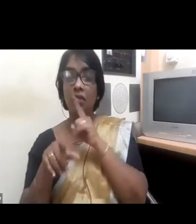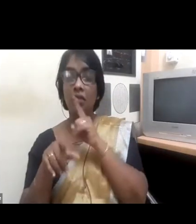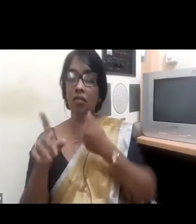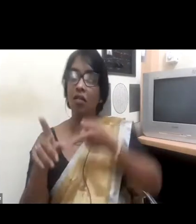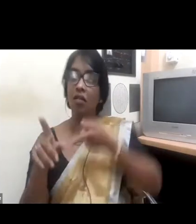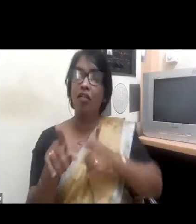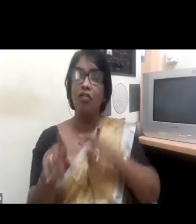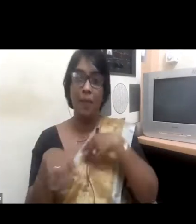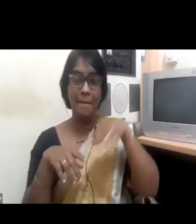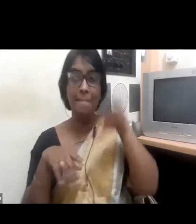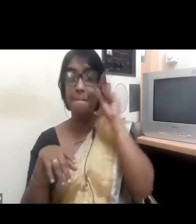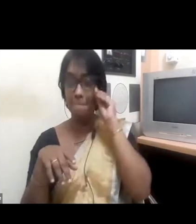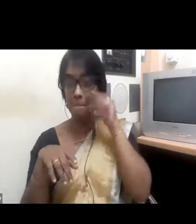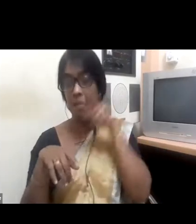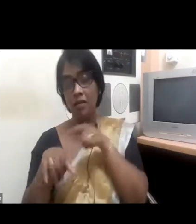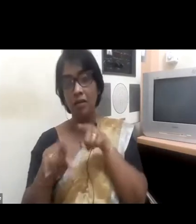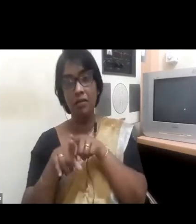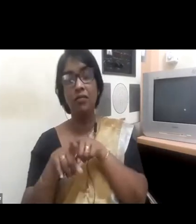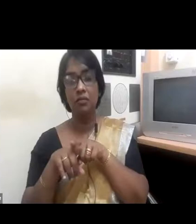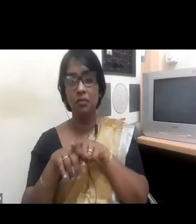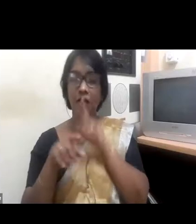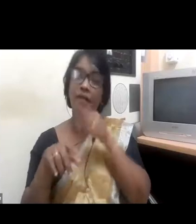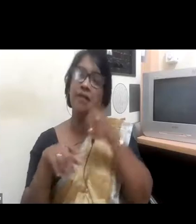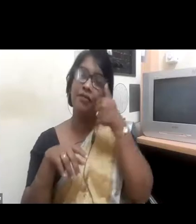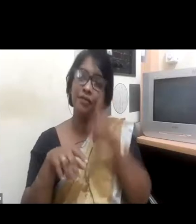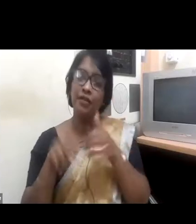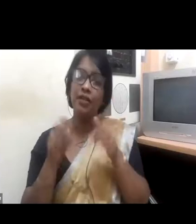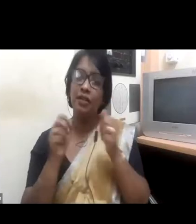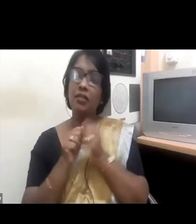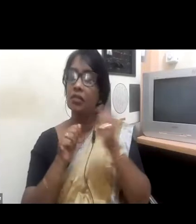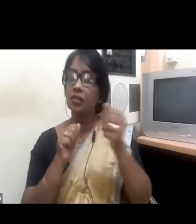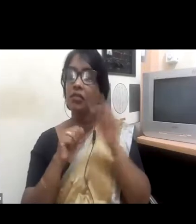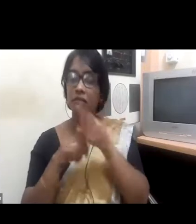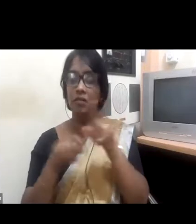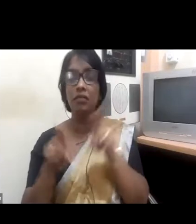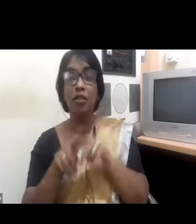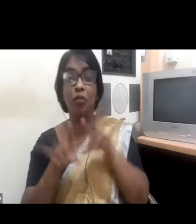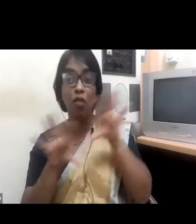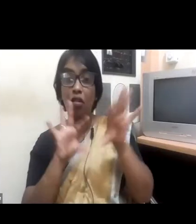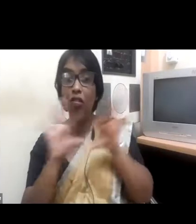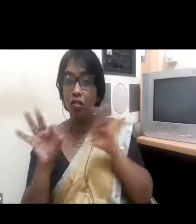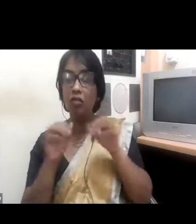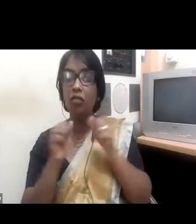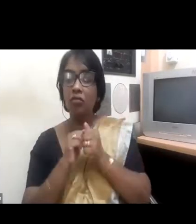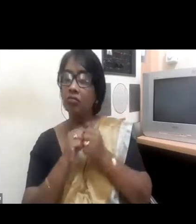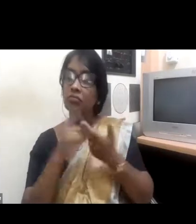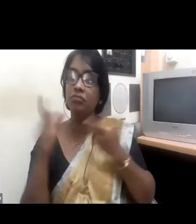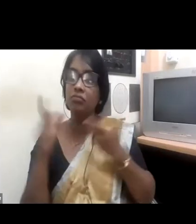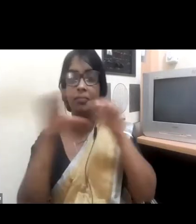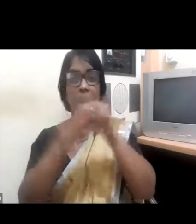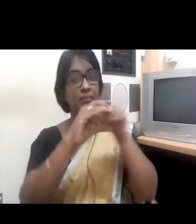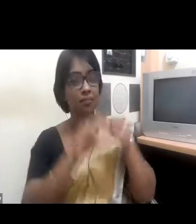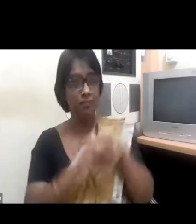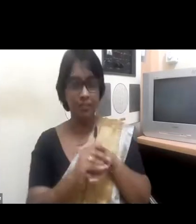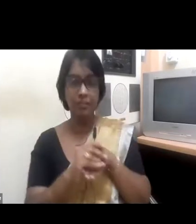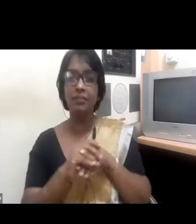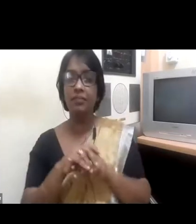more important is that they chose to be up there and they desired and aspired for those positions.